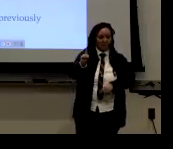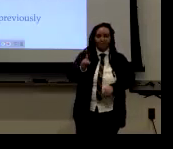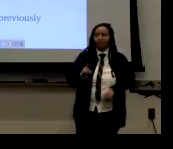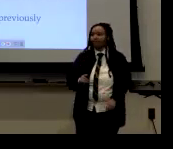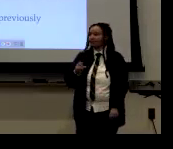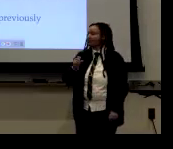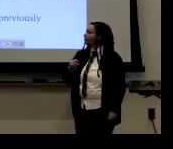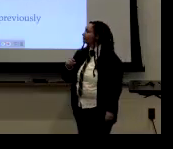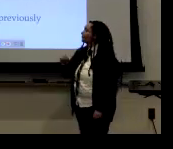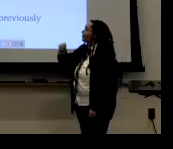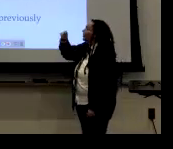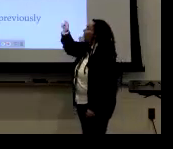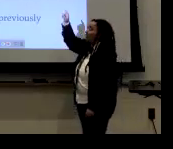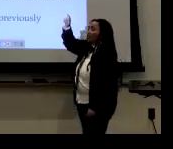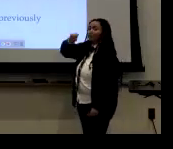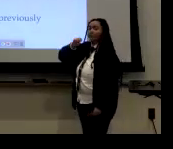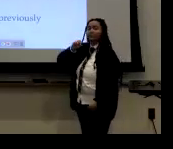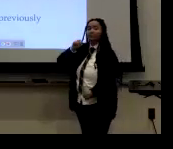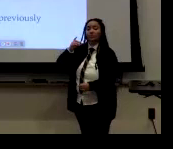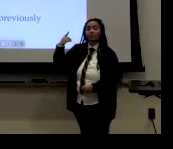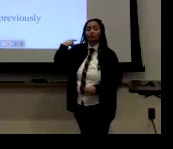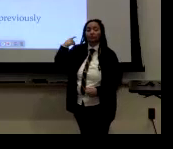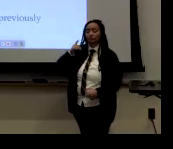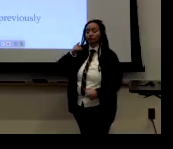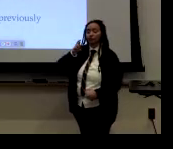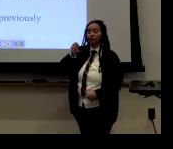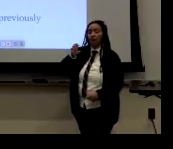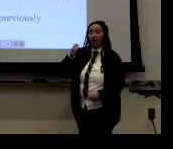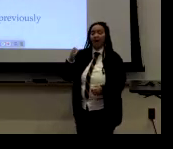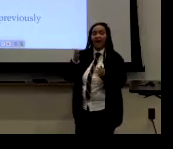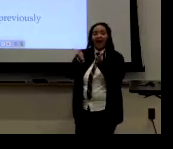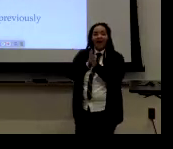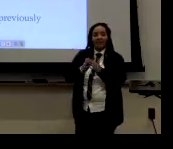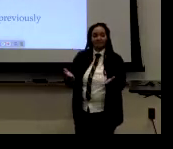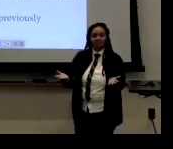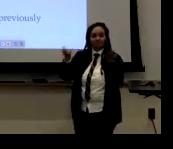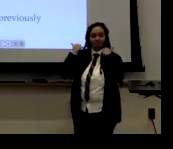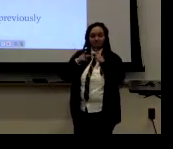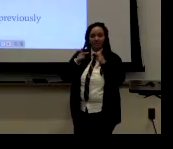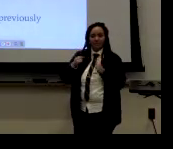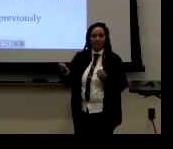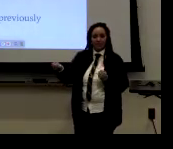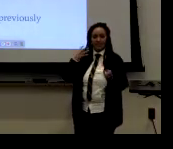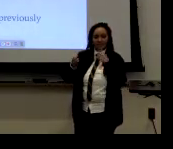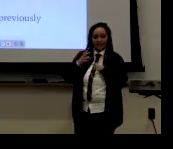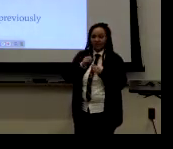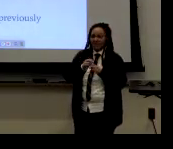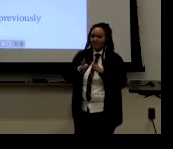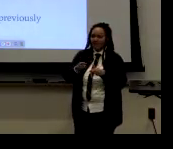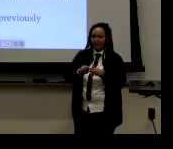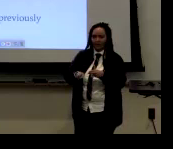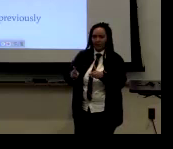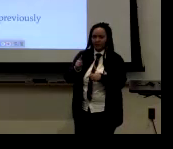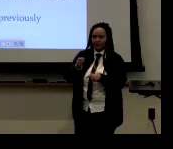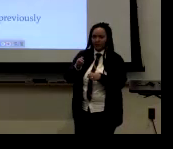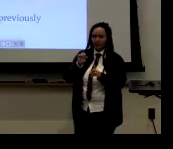Or butch. the, yeah, the word stud. So Dre asked